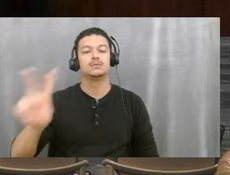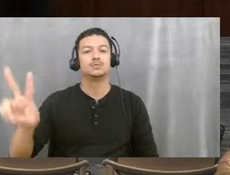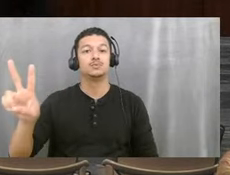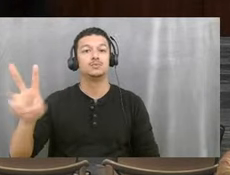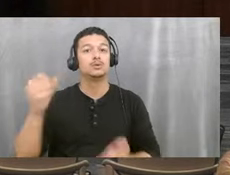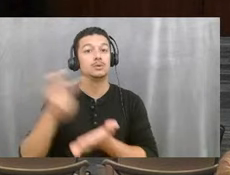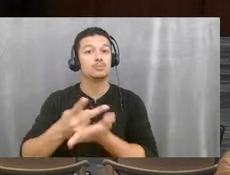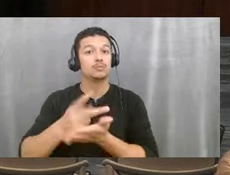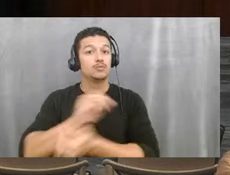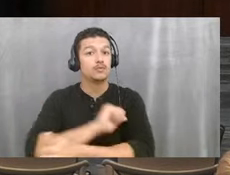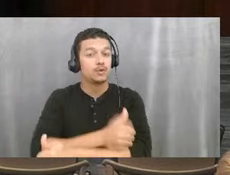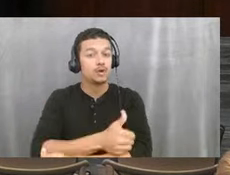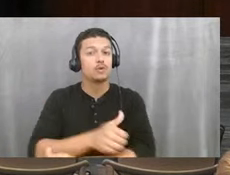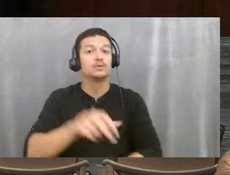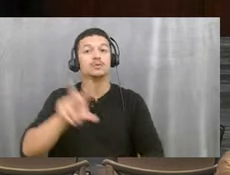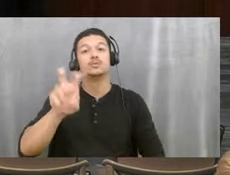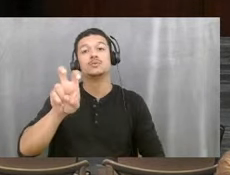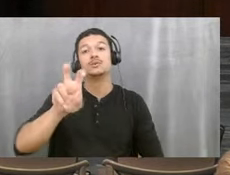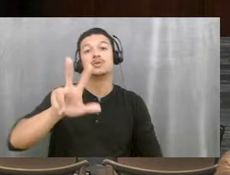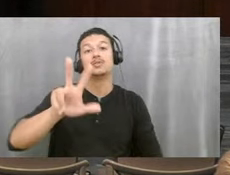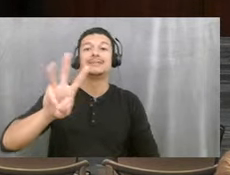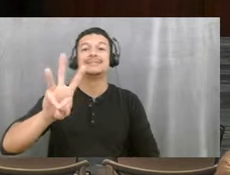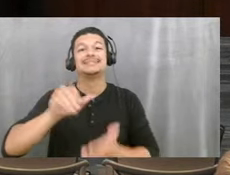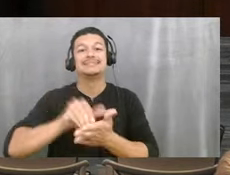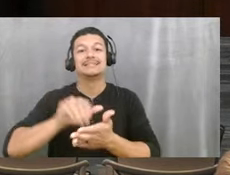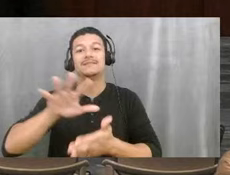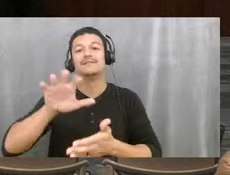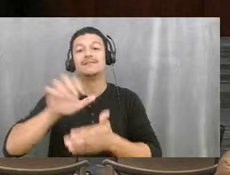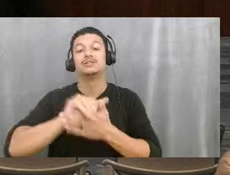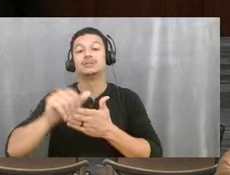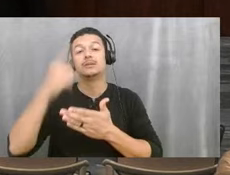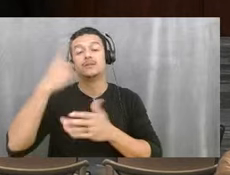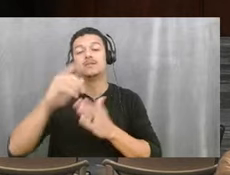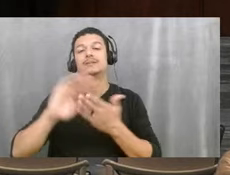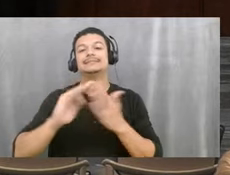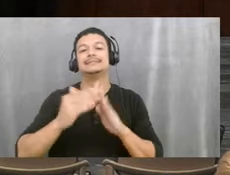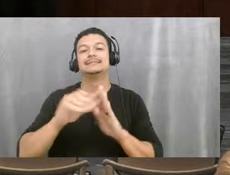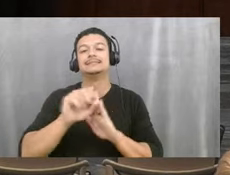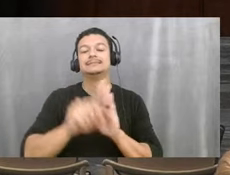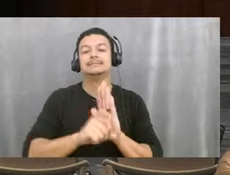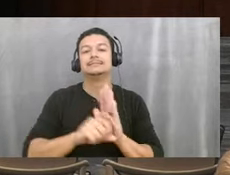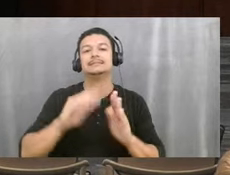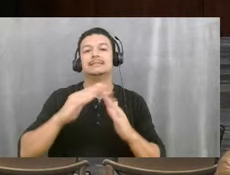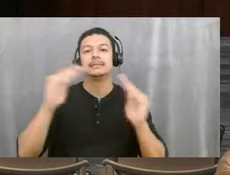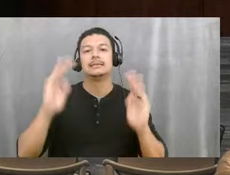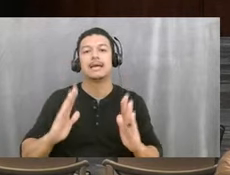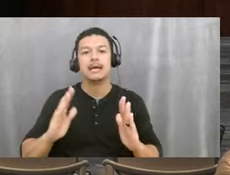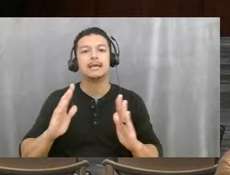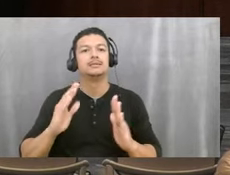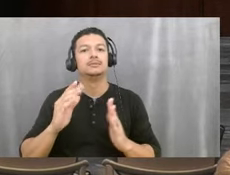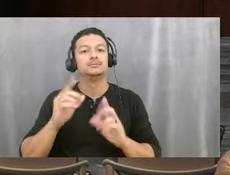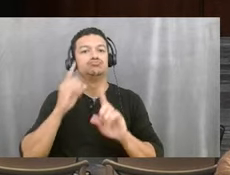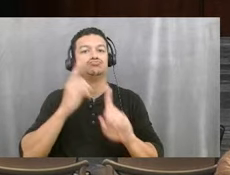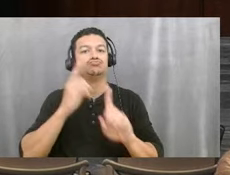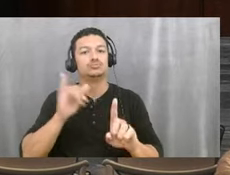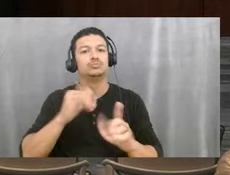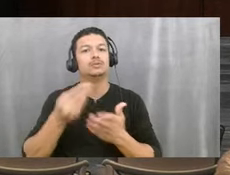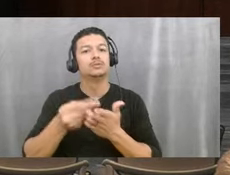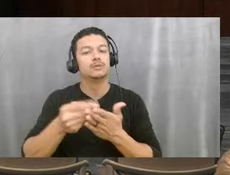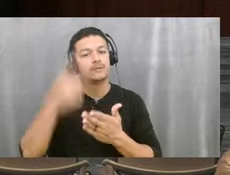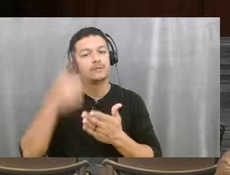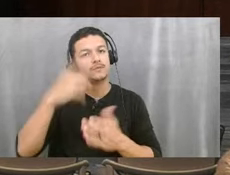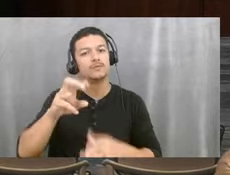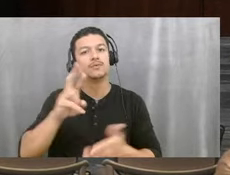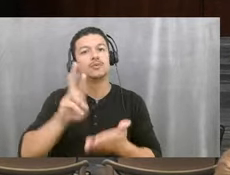of $236,500 of the city's state housing initiatives and partnership program funds towards the rehabilitation